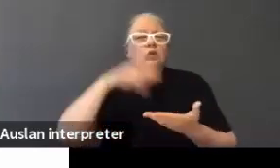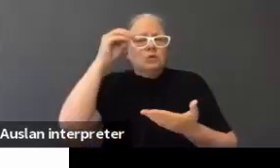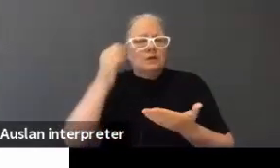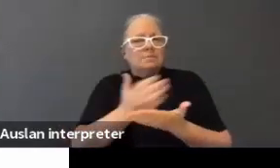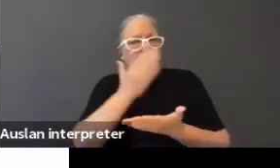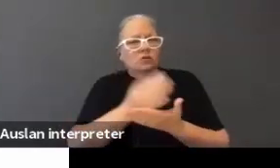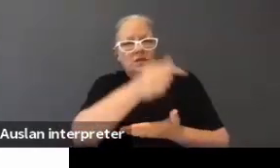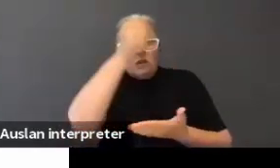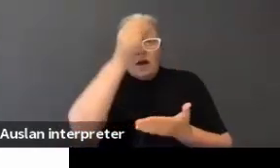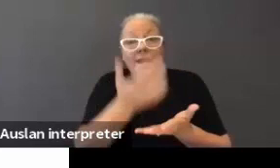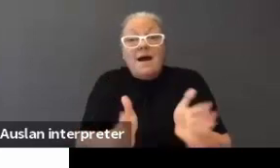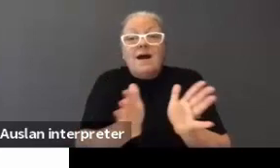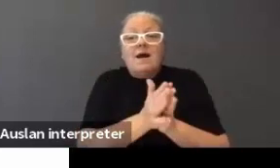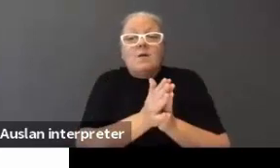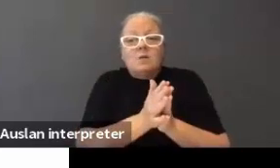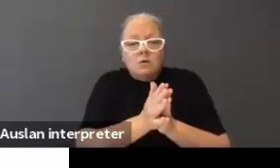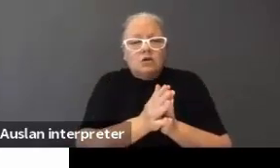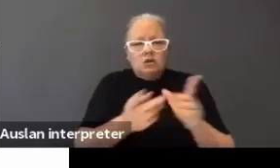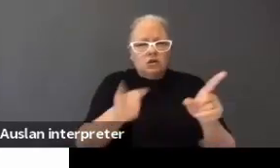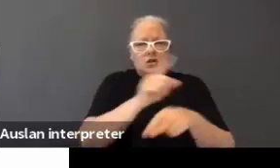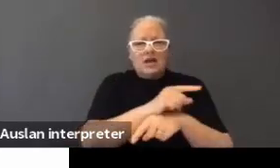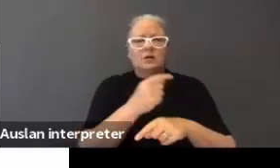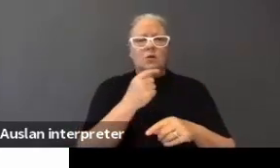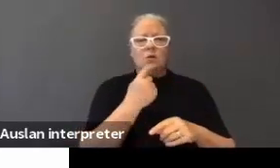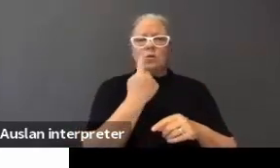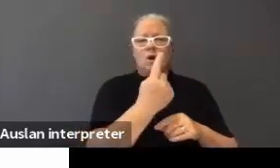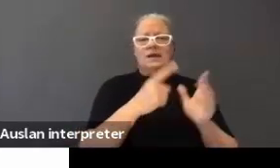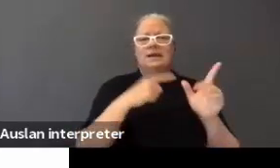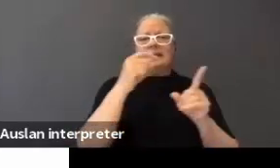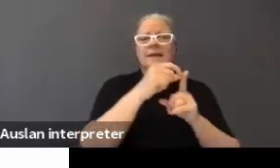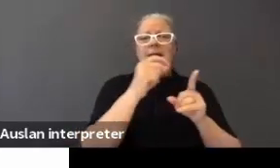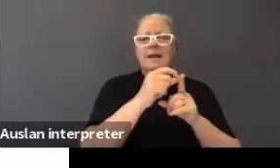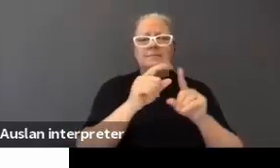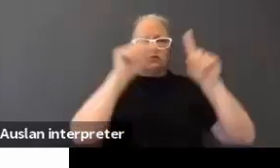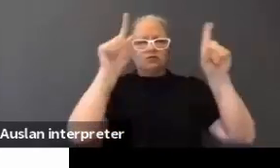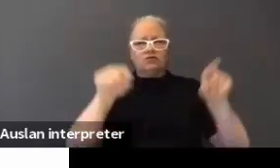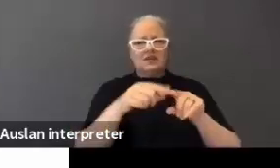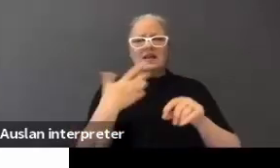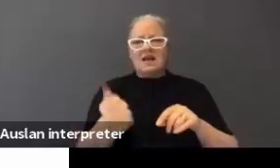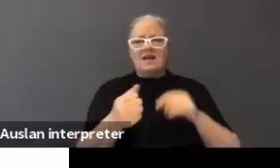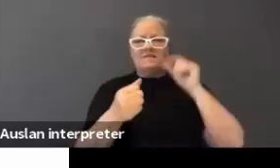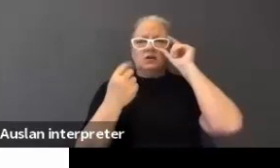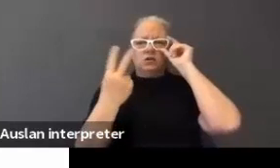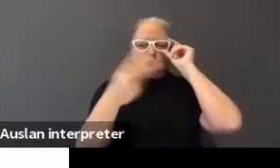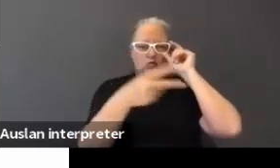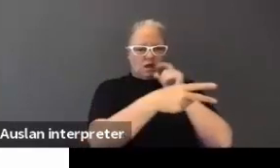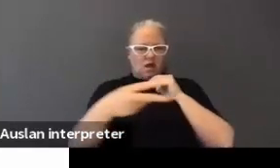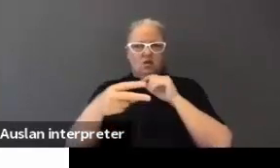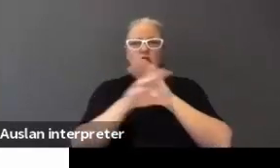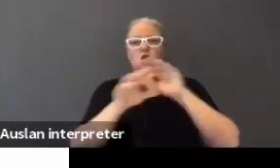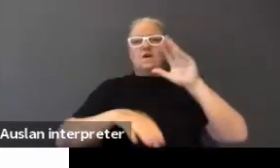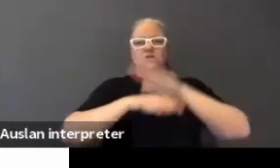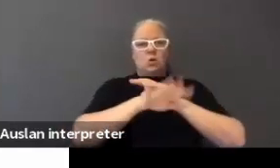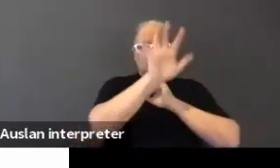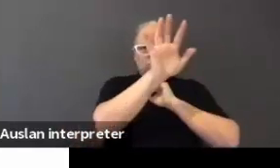know how to change a one-cap screen. So, it's just two lines at the bottom of a screen rather than a whole page of